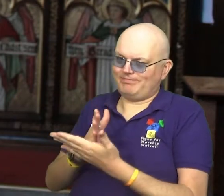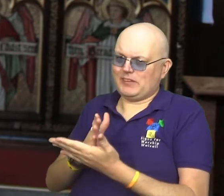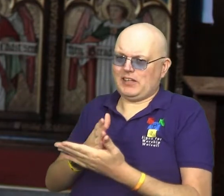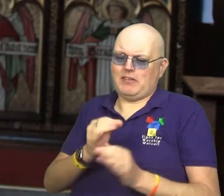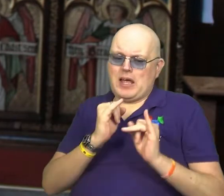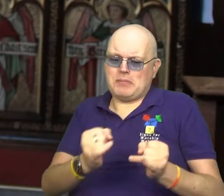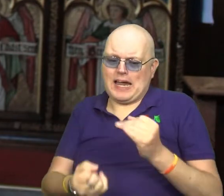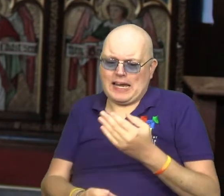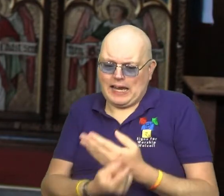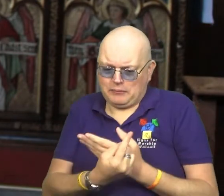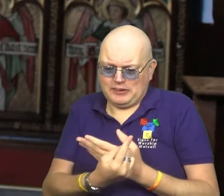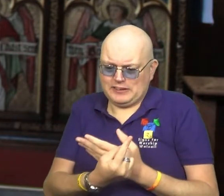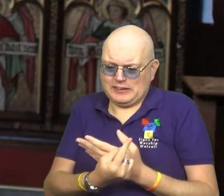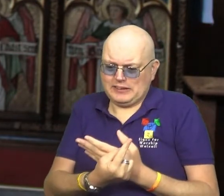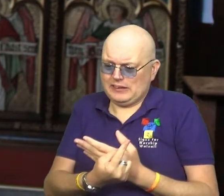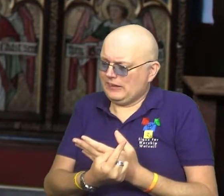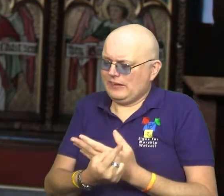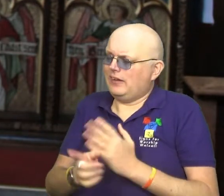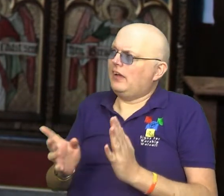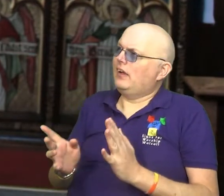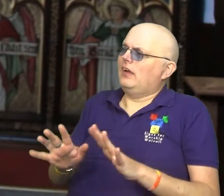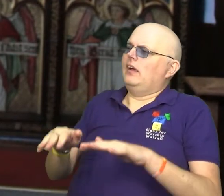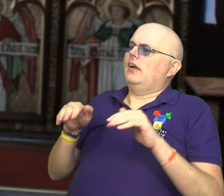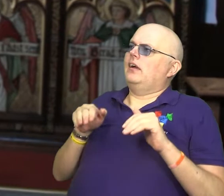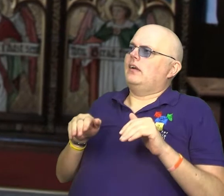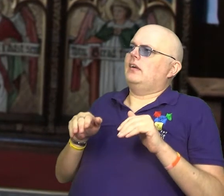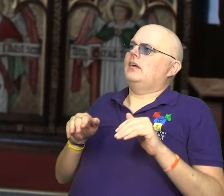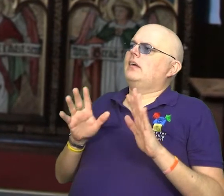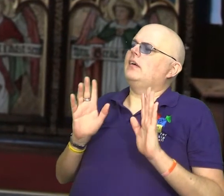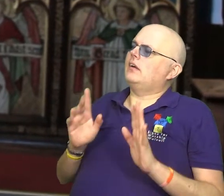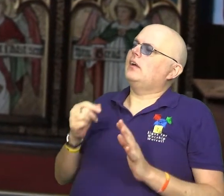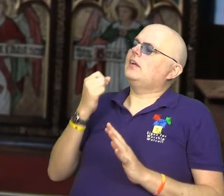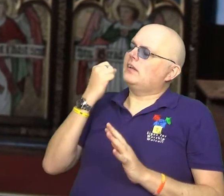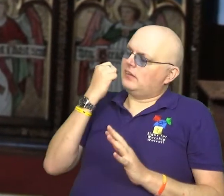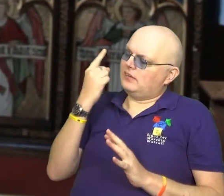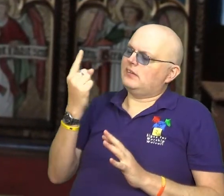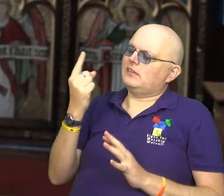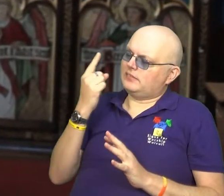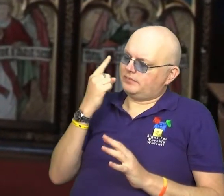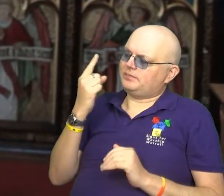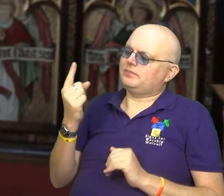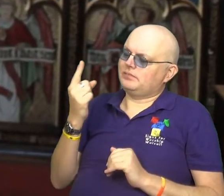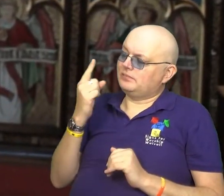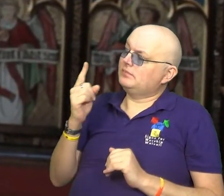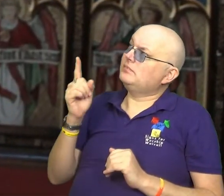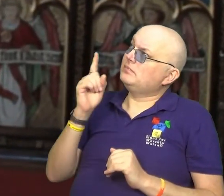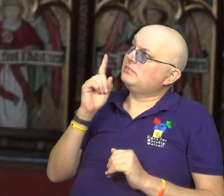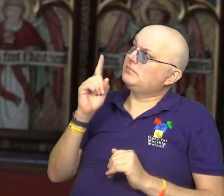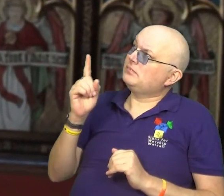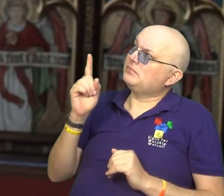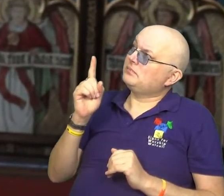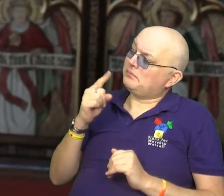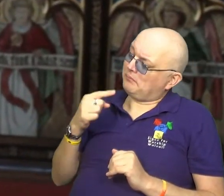happen, you just sit back, take stock and realise that, you know,